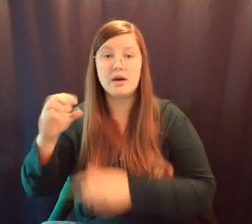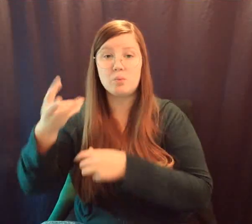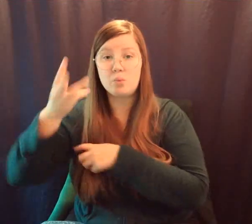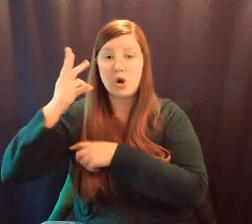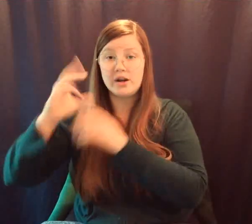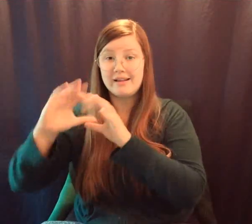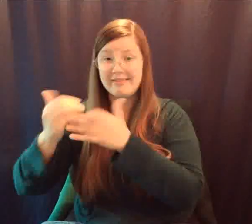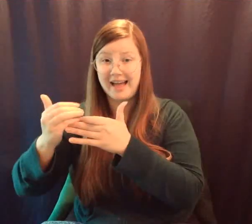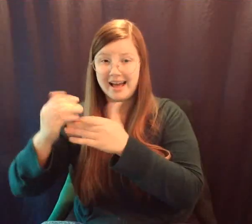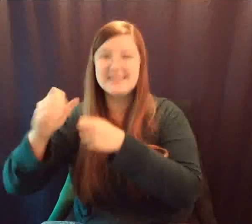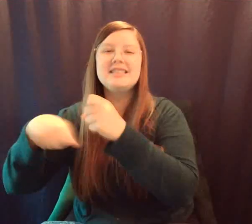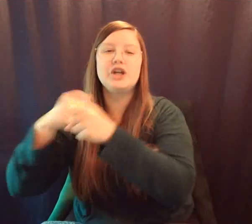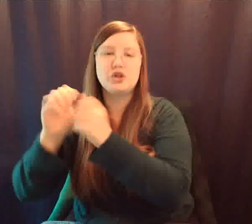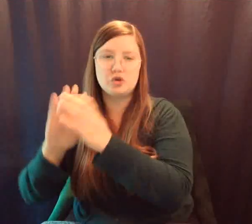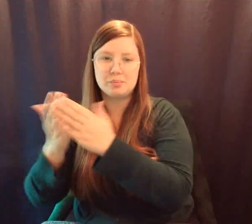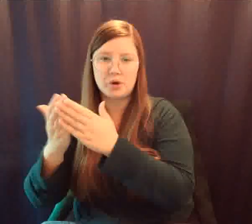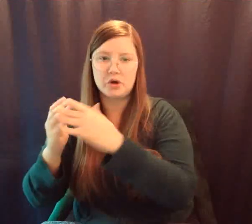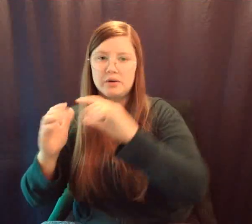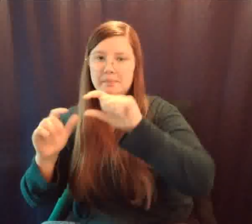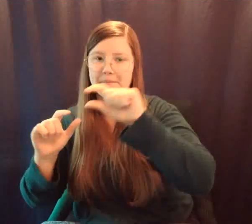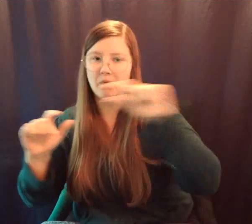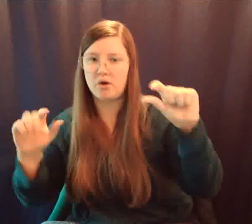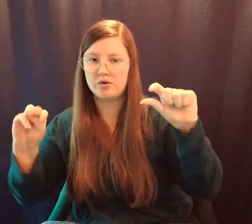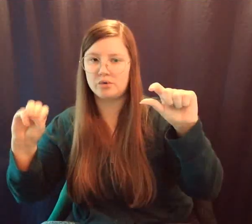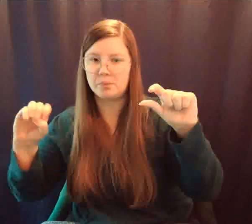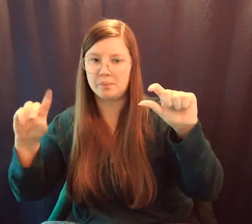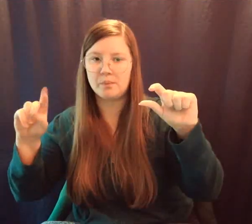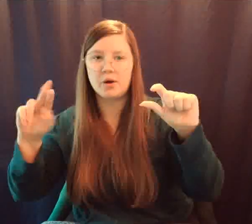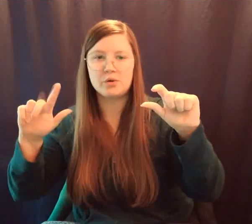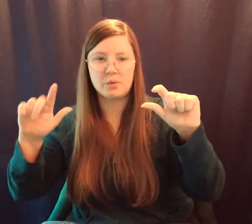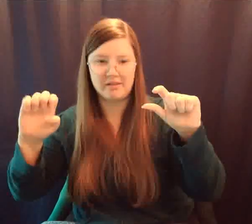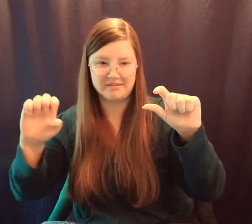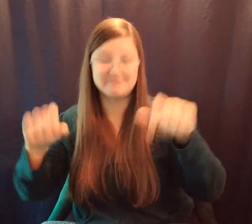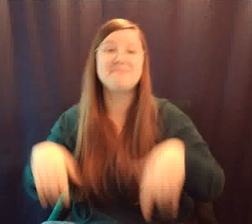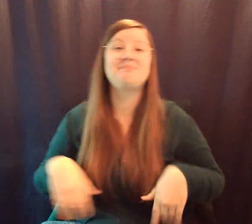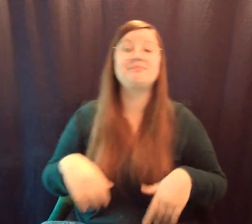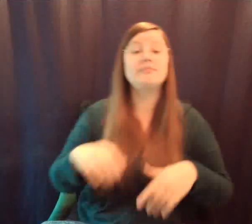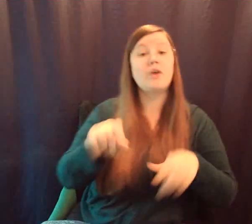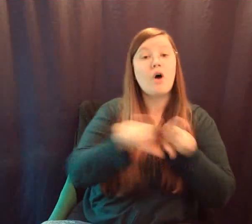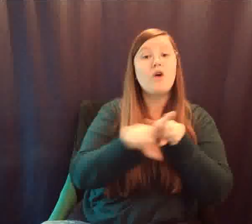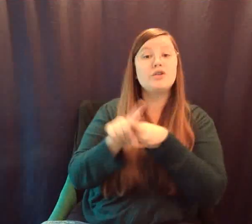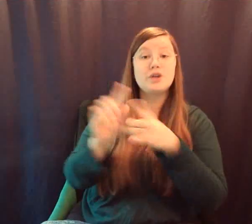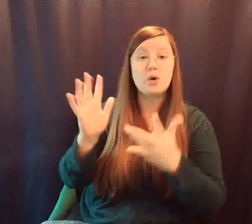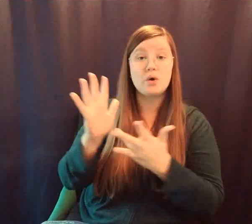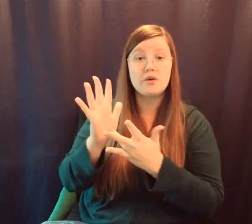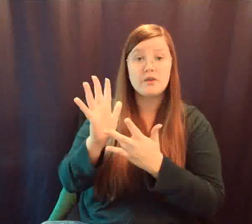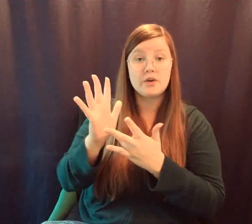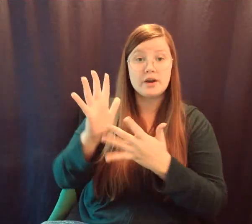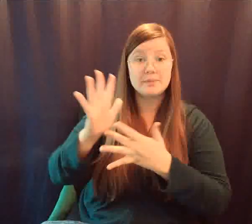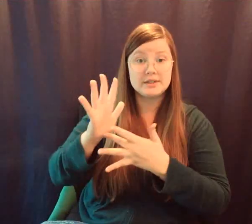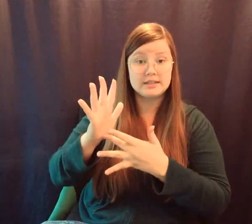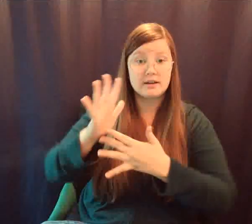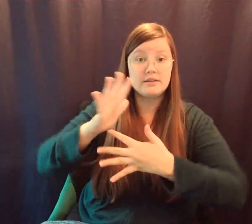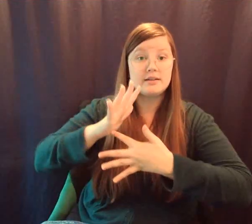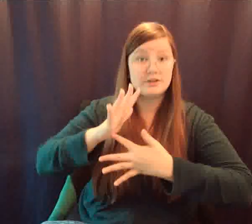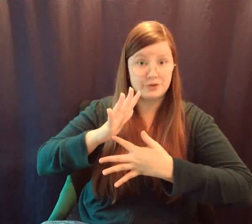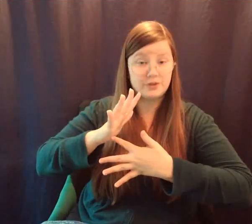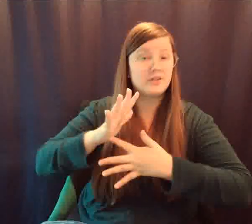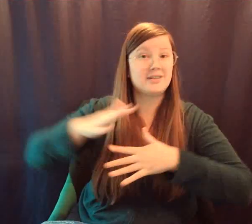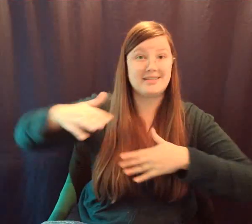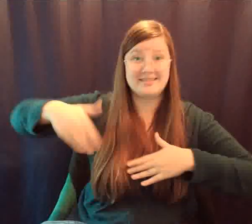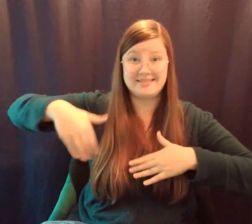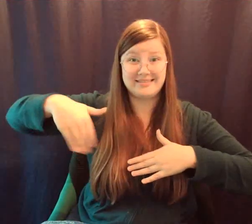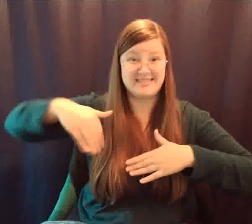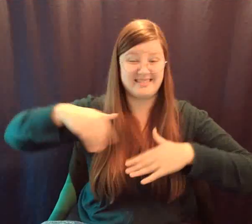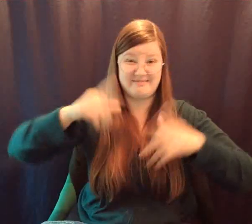Freshmen, sophomores, and juniors, if you did not get your portrait taken at the beginning of the year, you can submit your own portrait